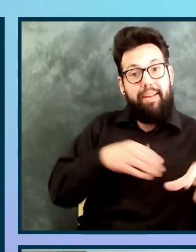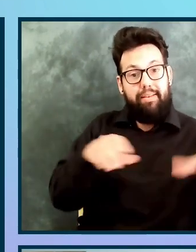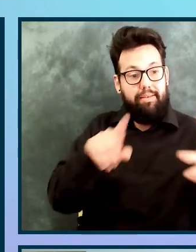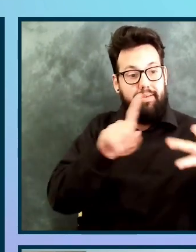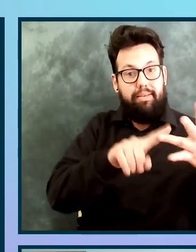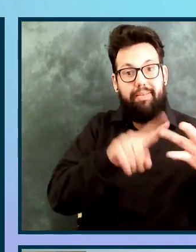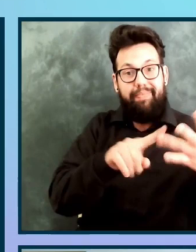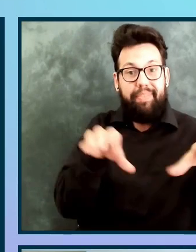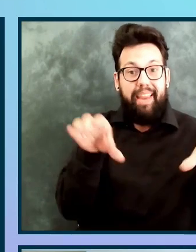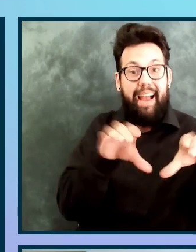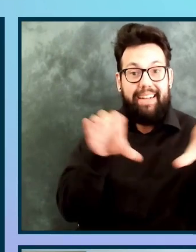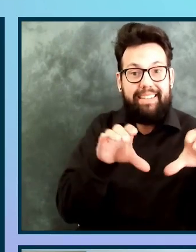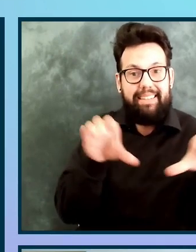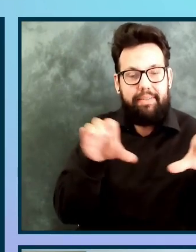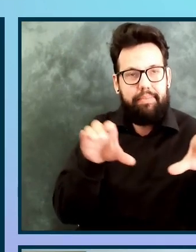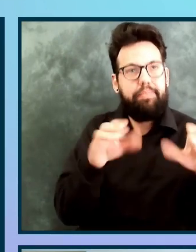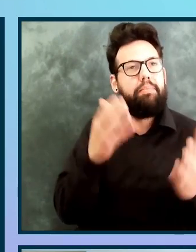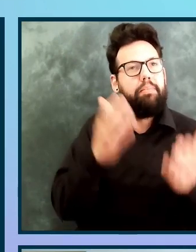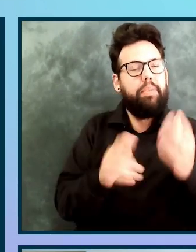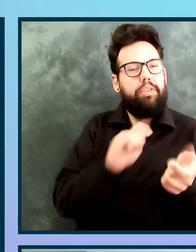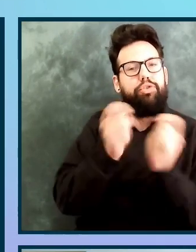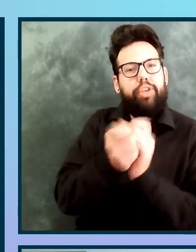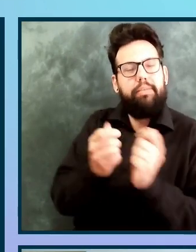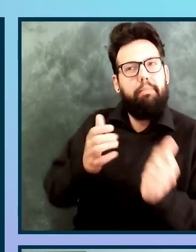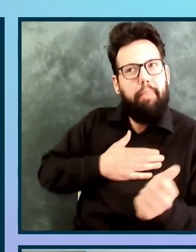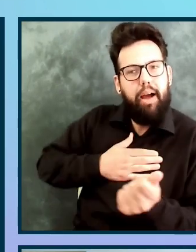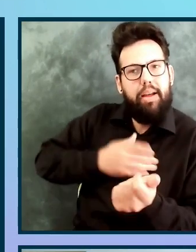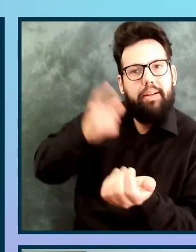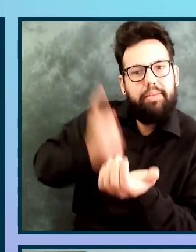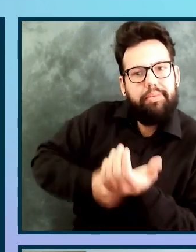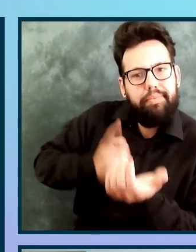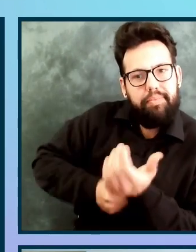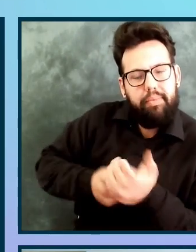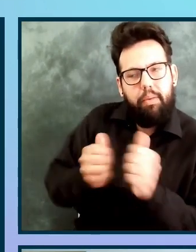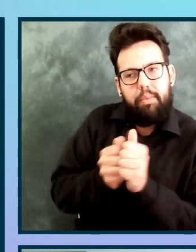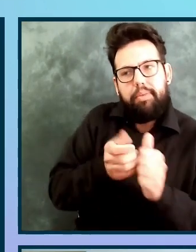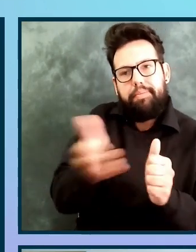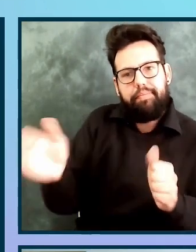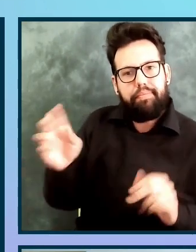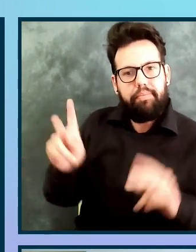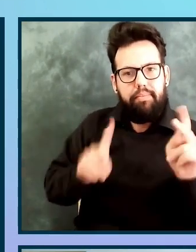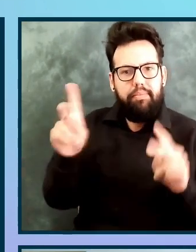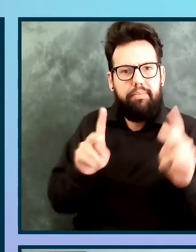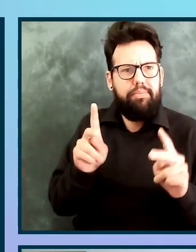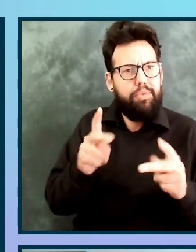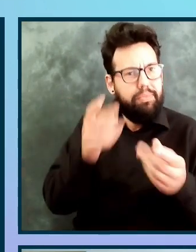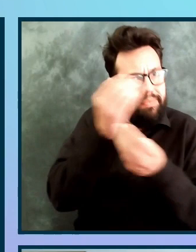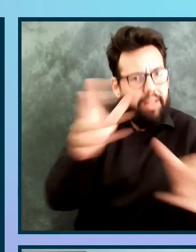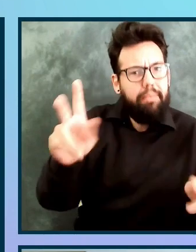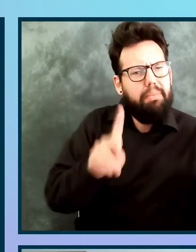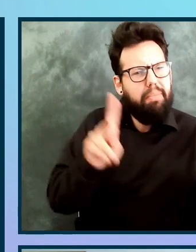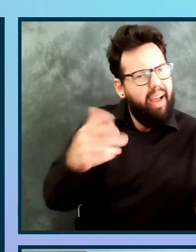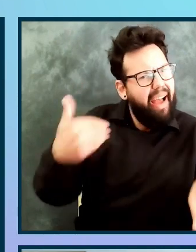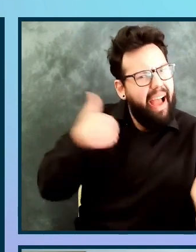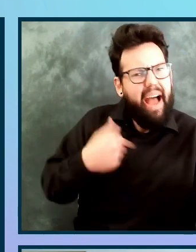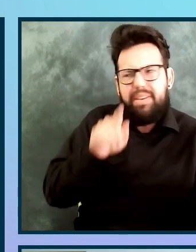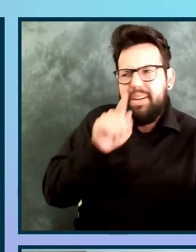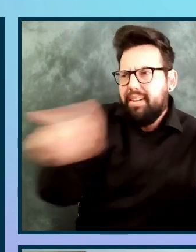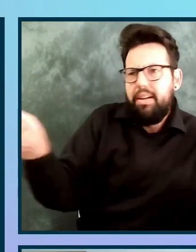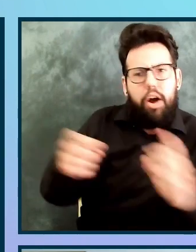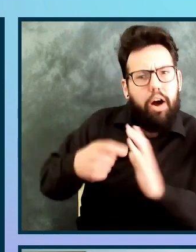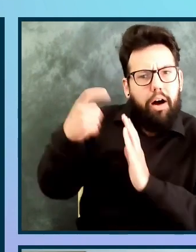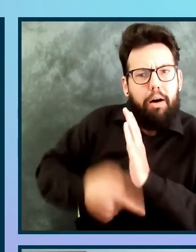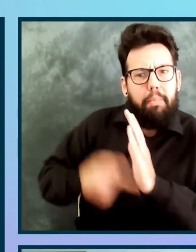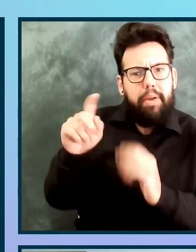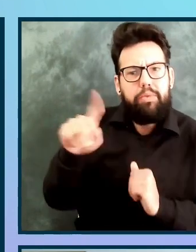to make sure that the team knows automated tools are out there that they can use, and they can